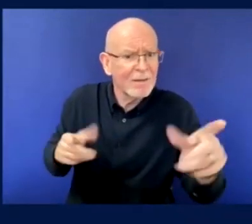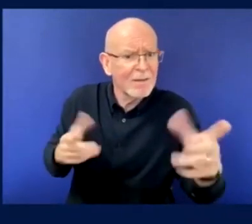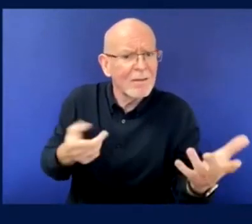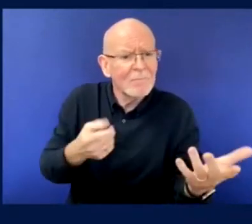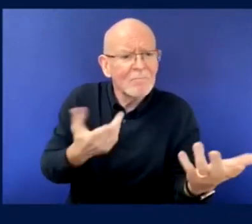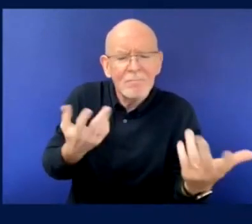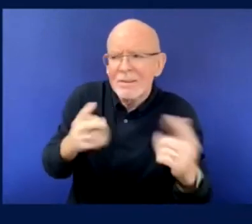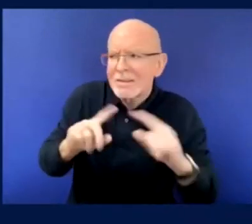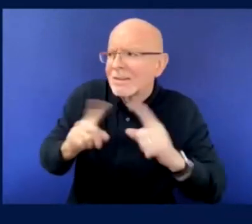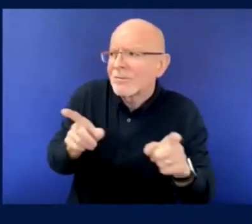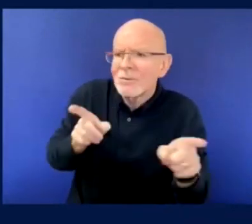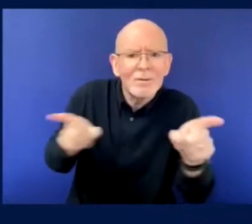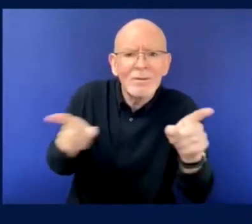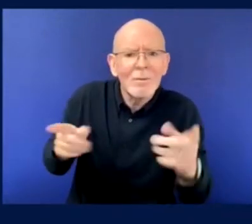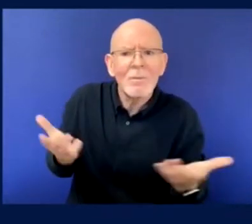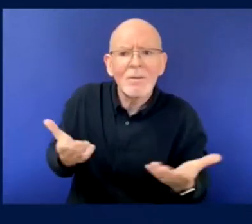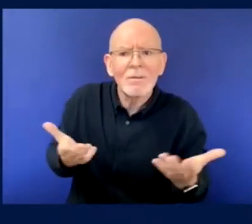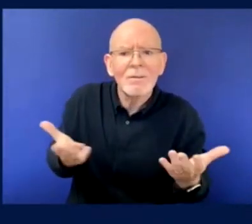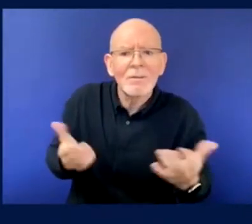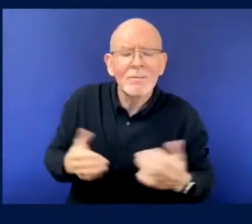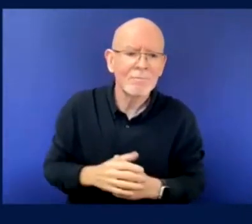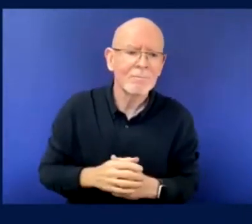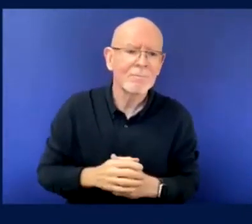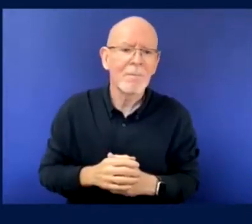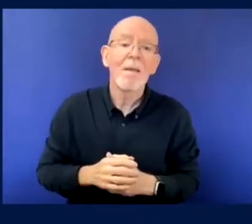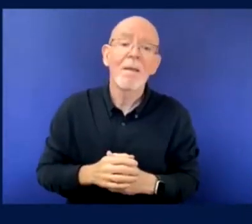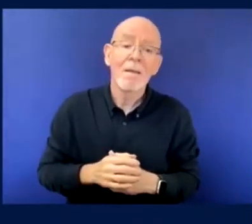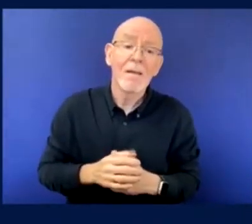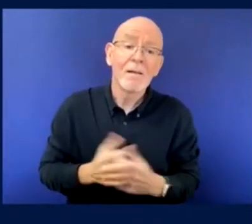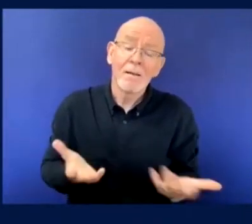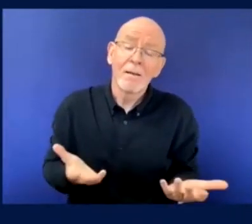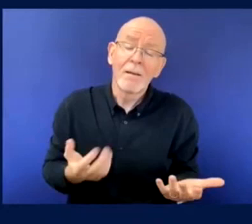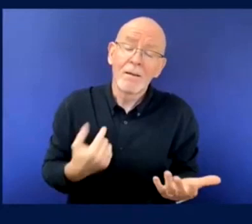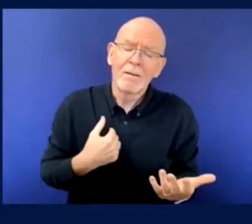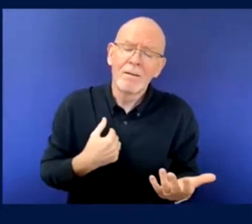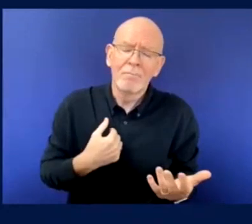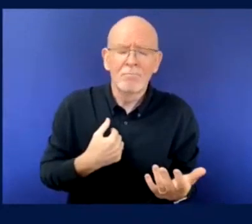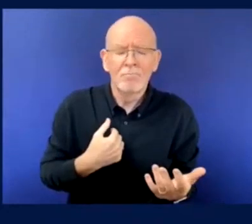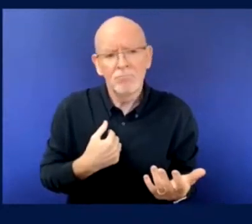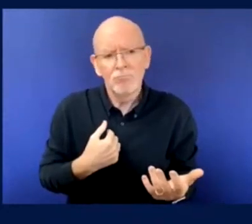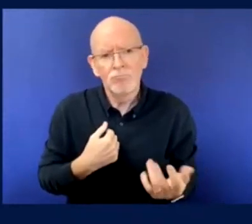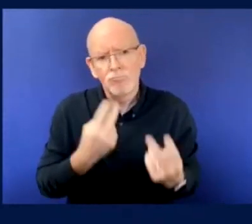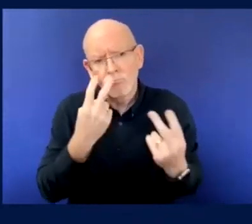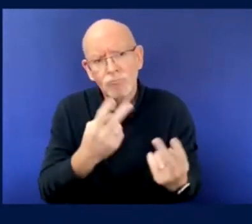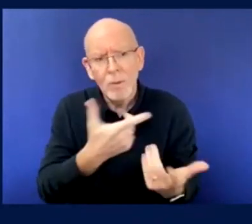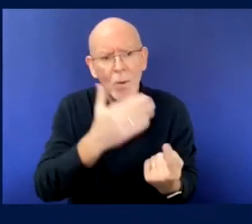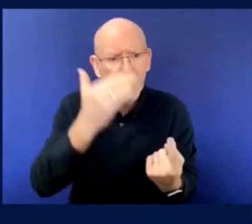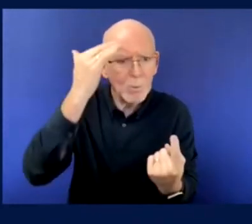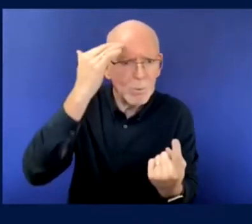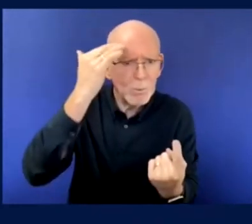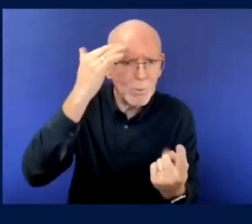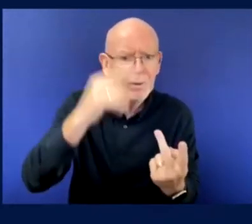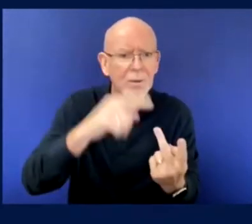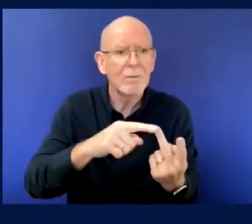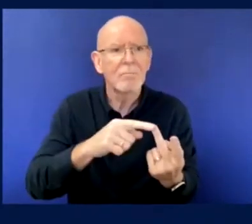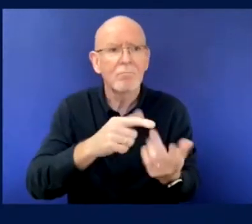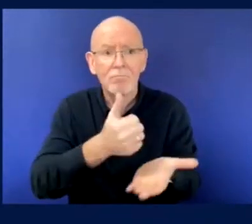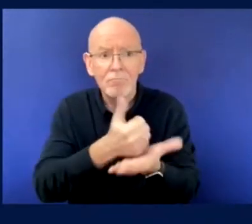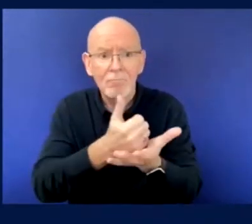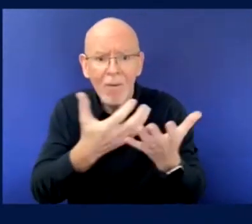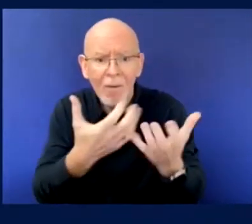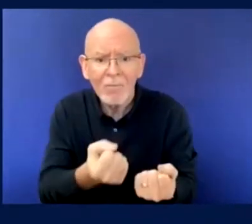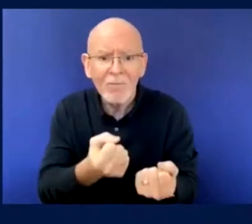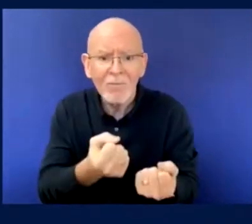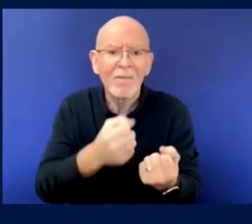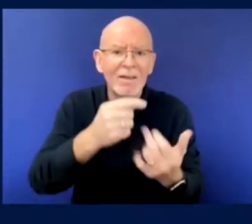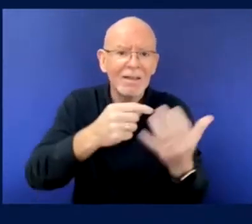on what happened to us, wheelchair users, ambulance, disabled supporters, non-disabled fans as well. Through the DLR,